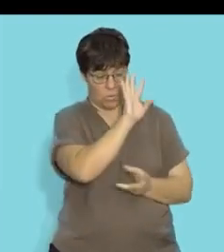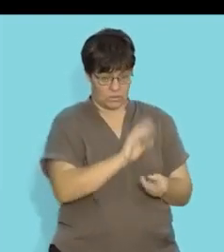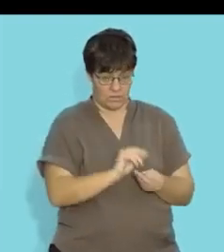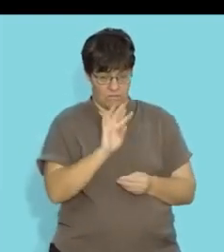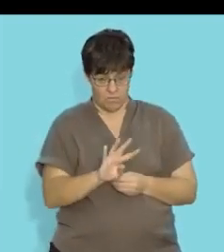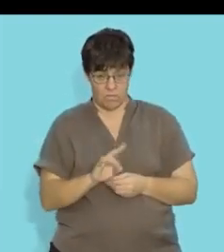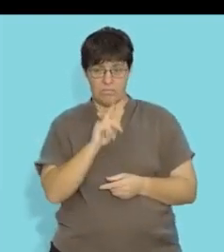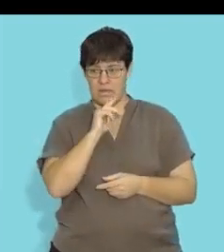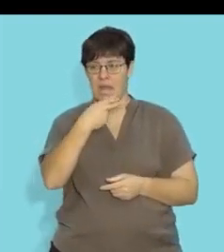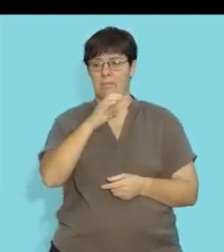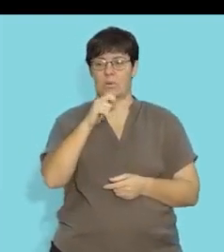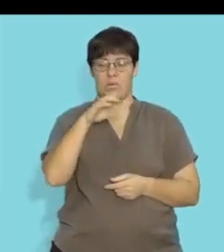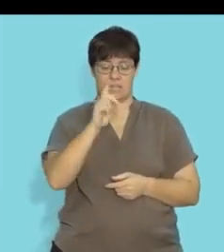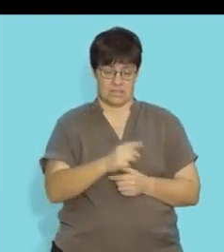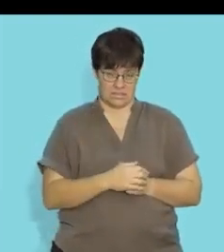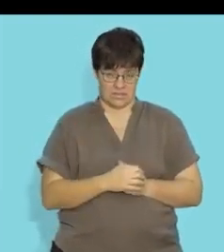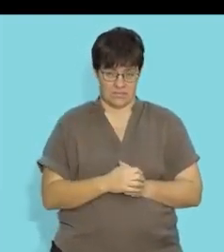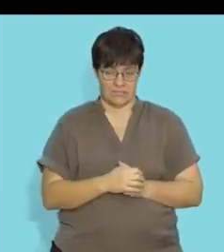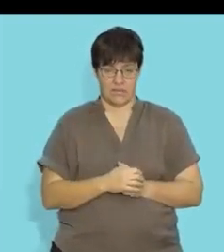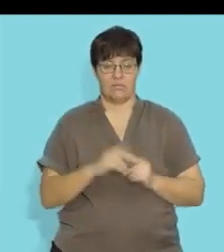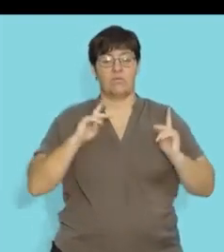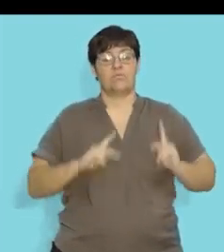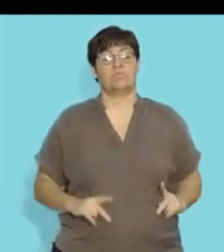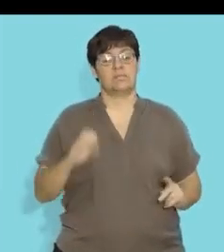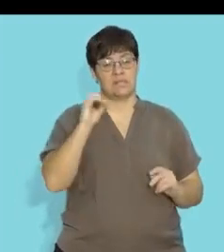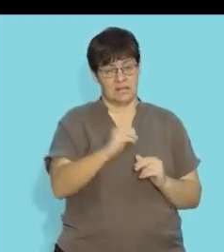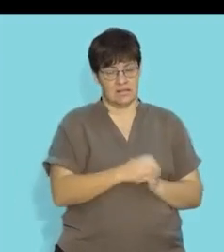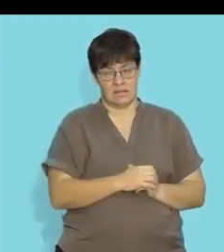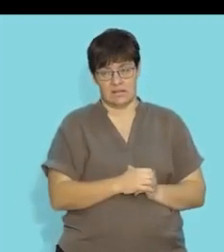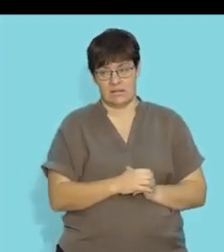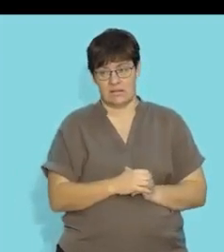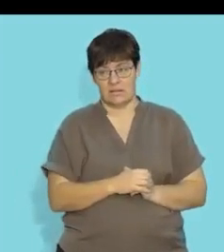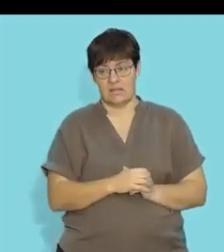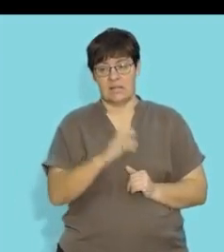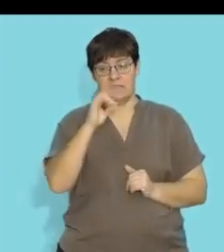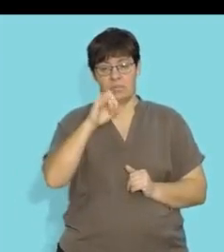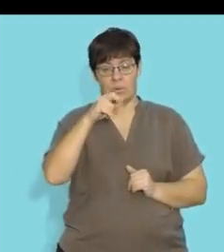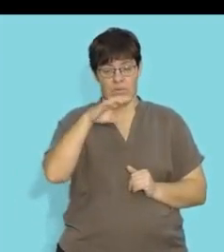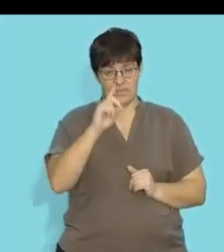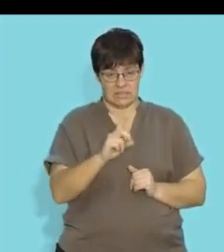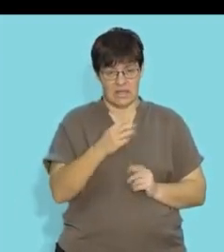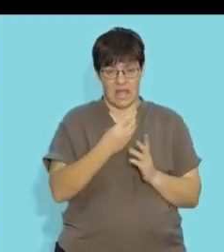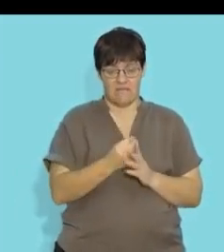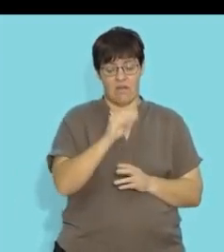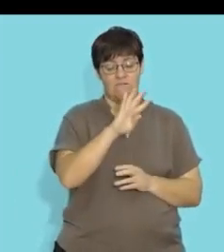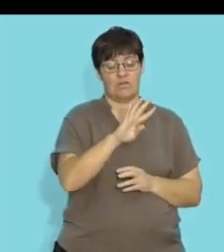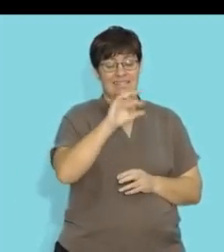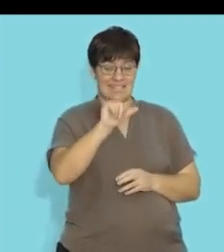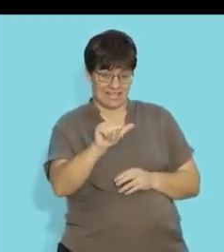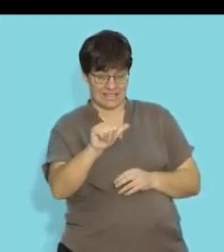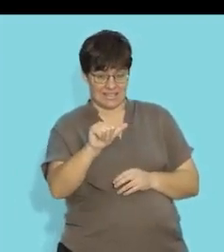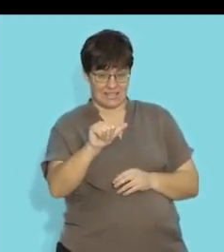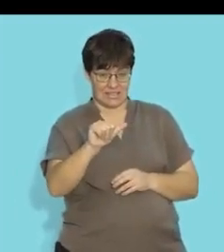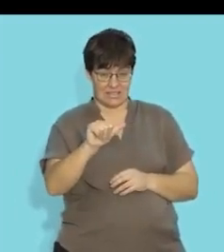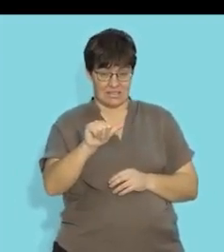haploid and so if we look at a human cell a human diploid cell should have 46 chromosomes or